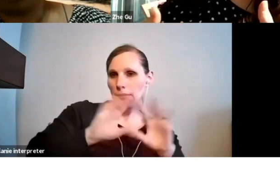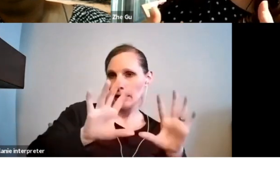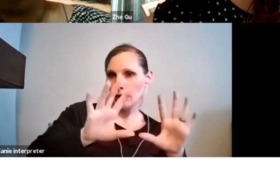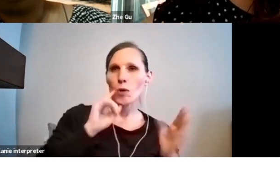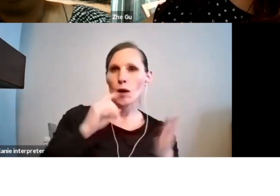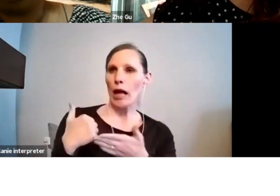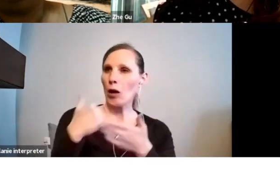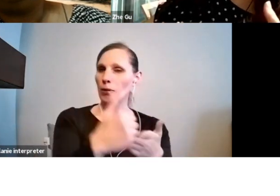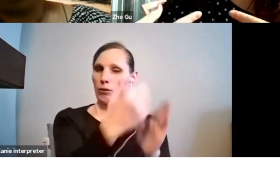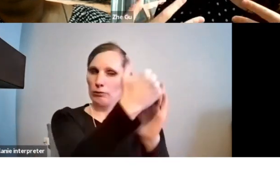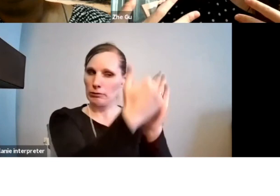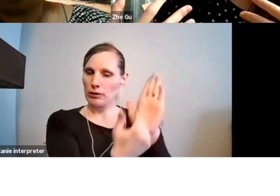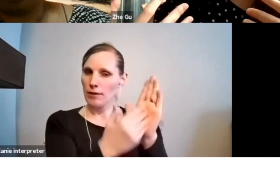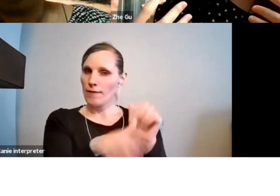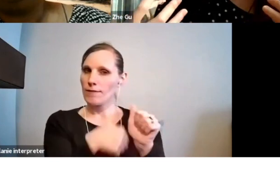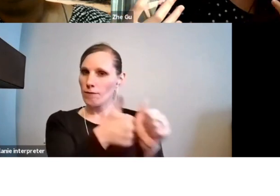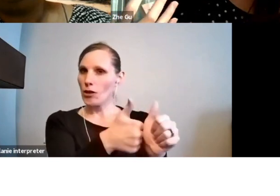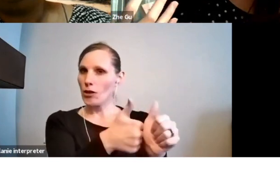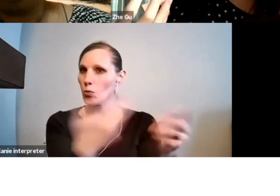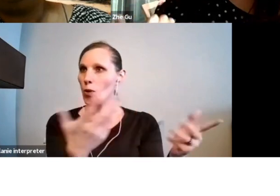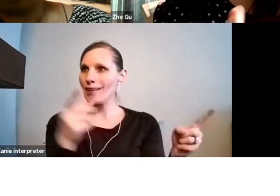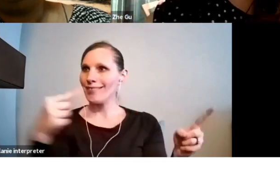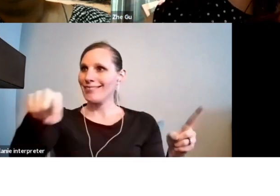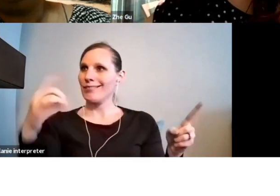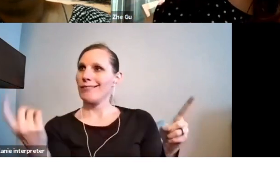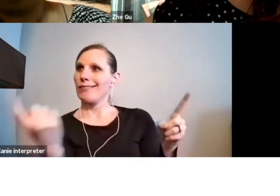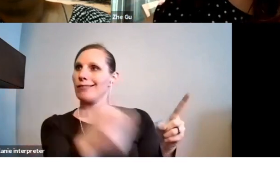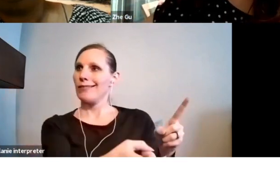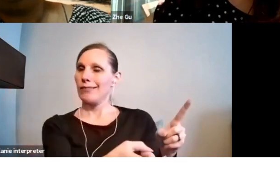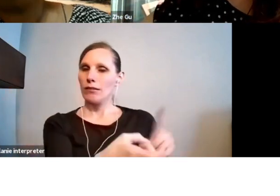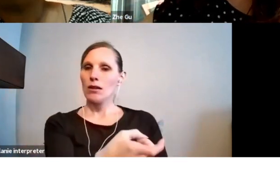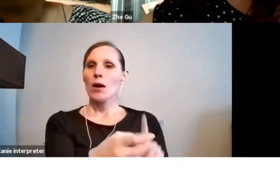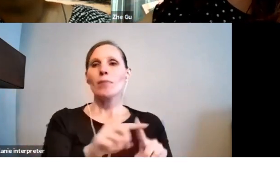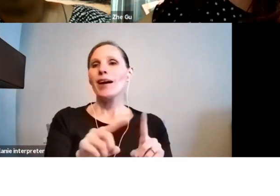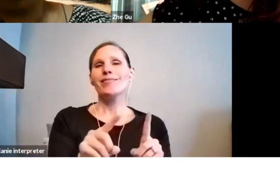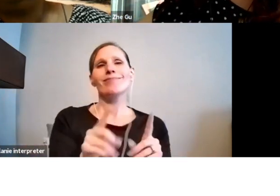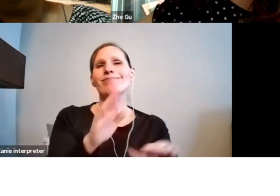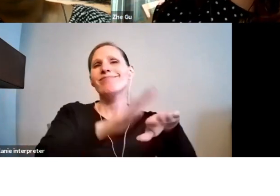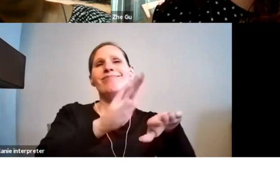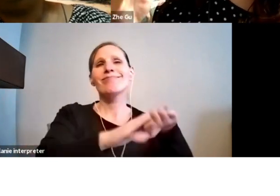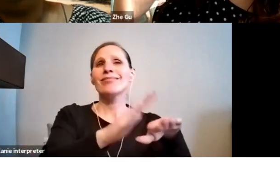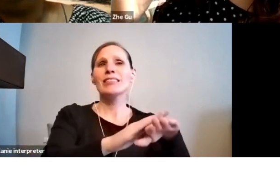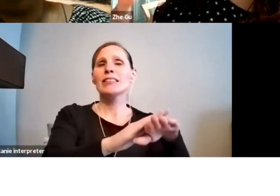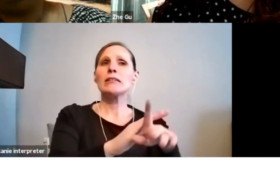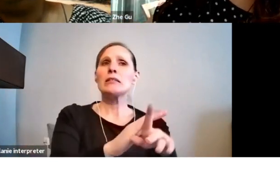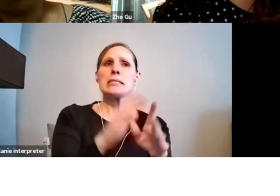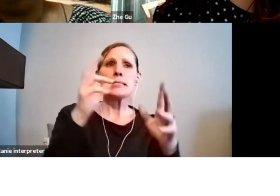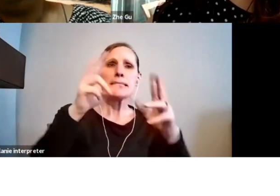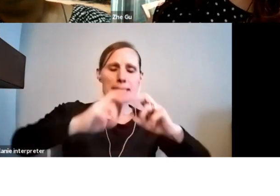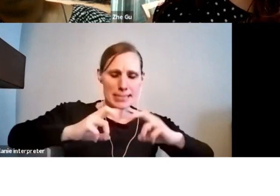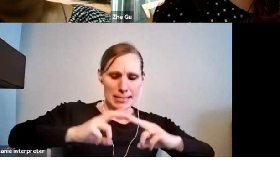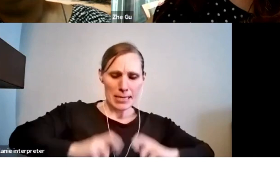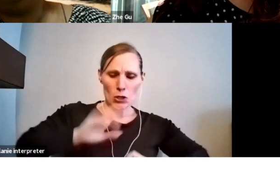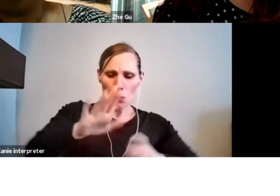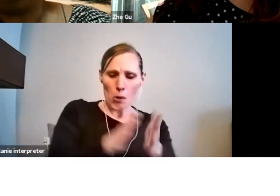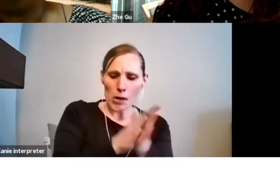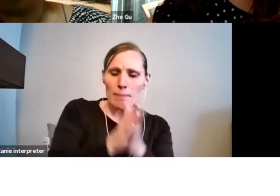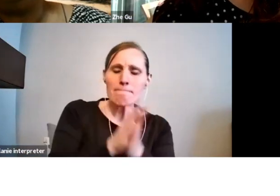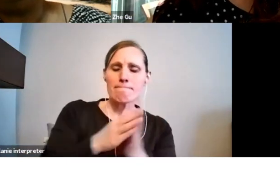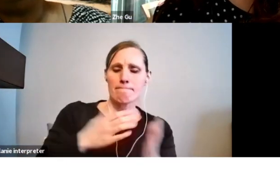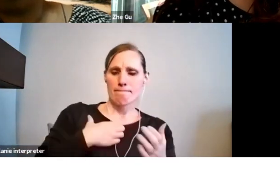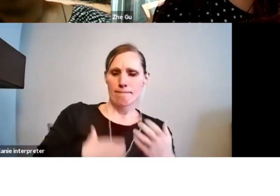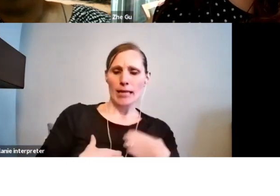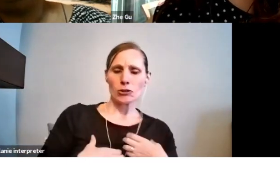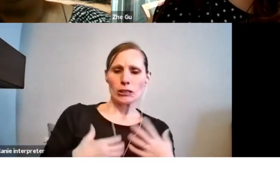really compelled to do and, um, have a lot of passion for at the moment and then key in on what those ideas